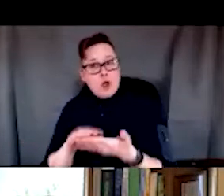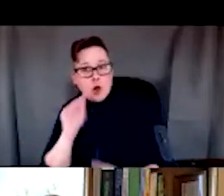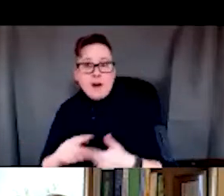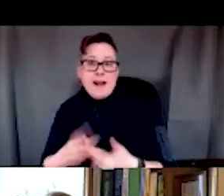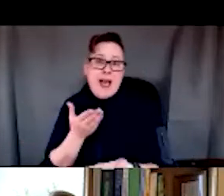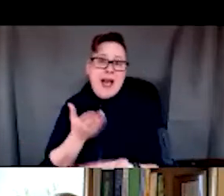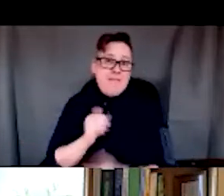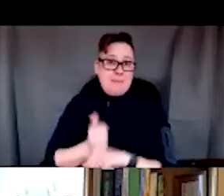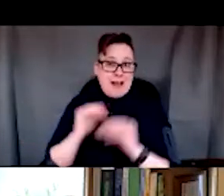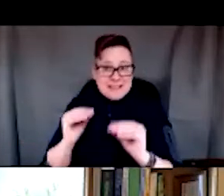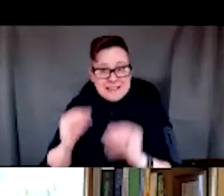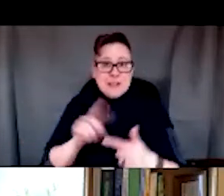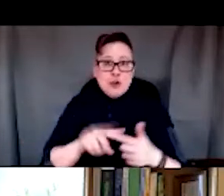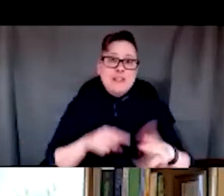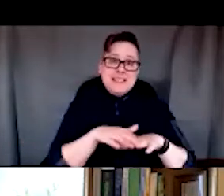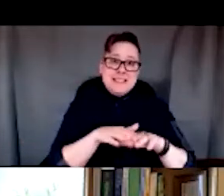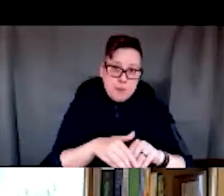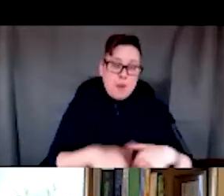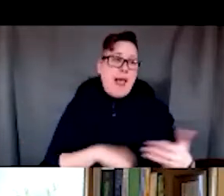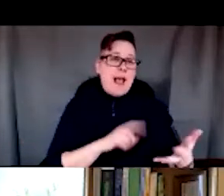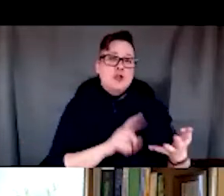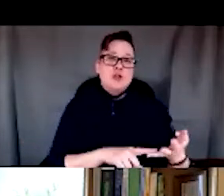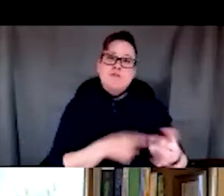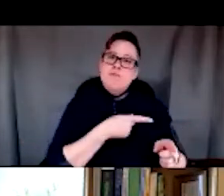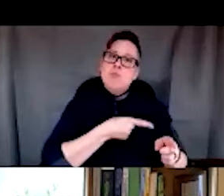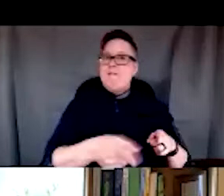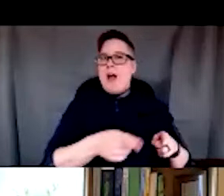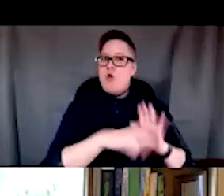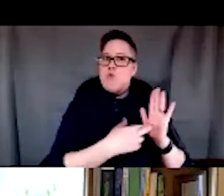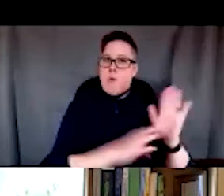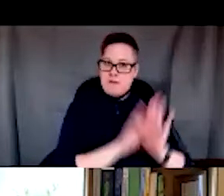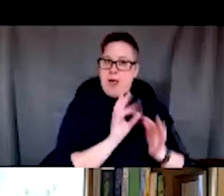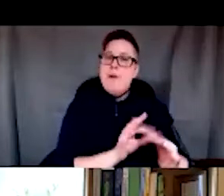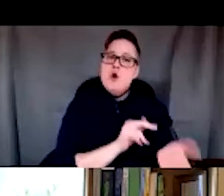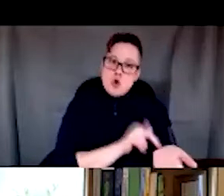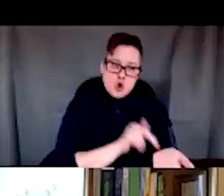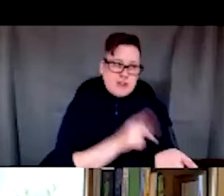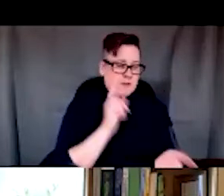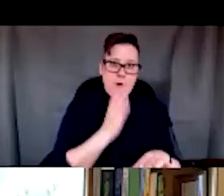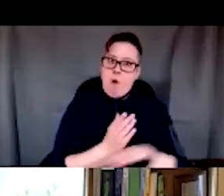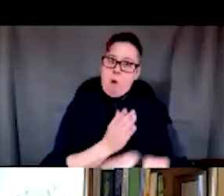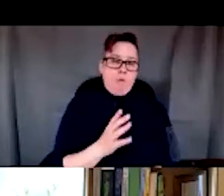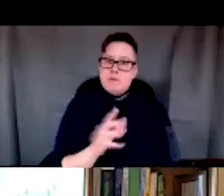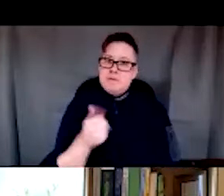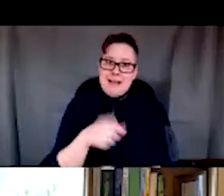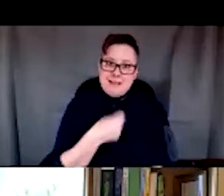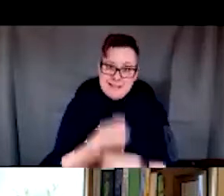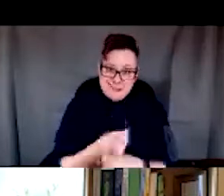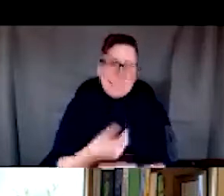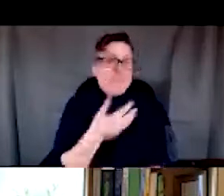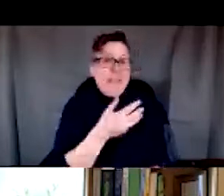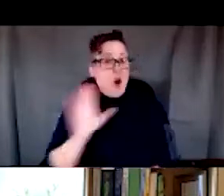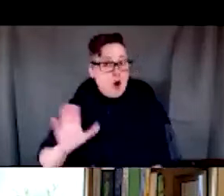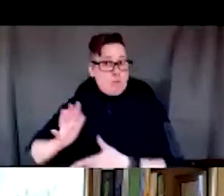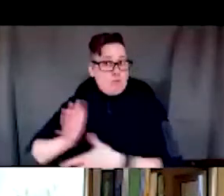evidence-based teaching, simulation, and professional role development of nurses for more than a decade. In addition to her